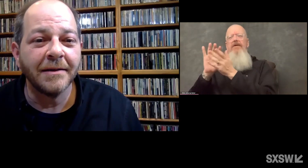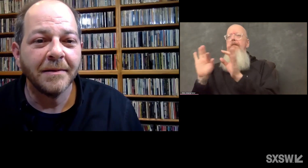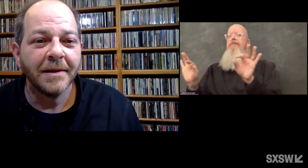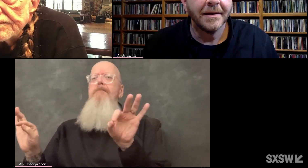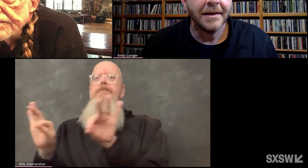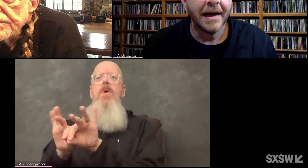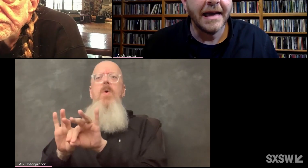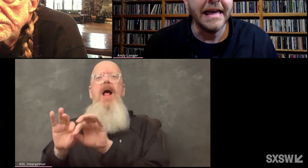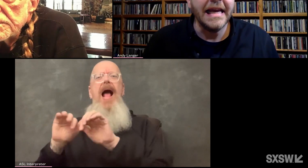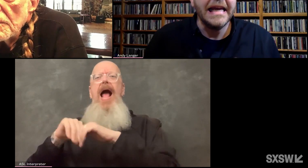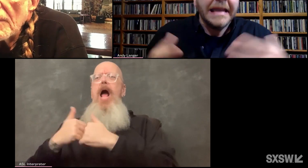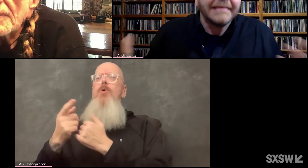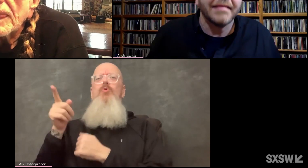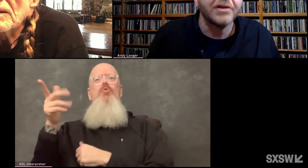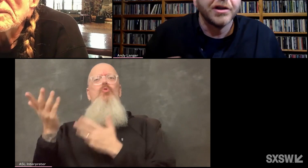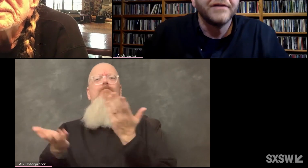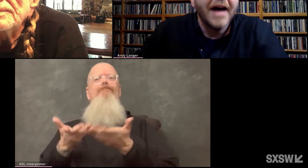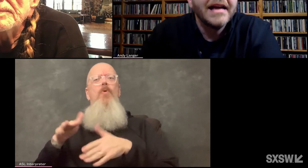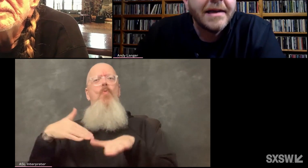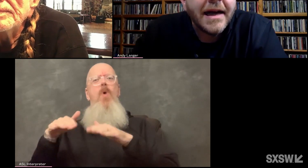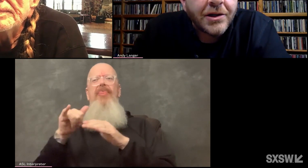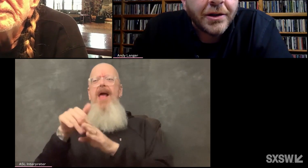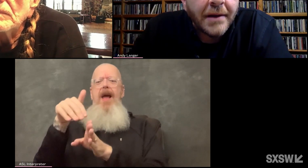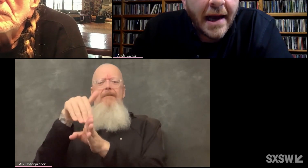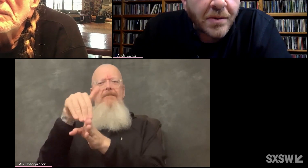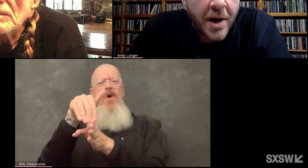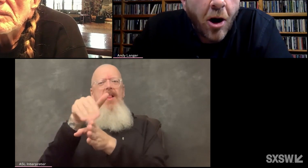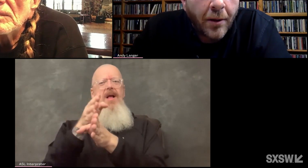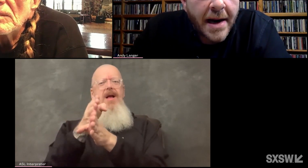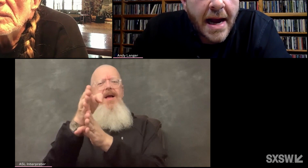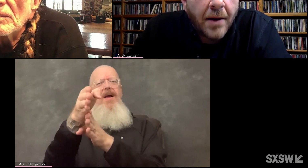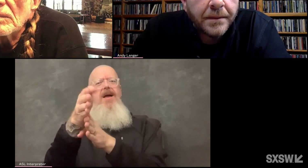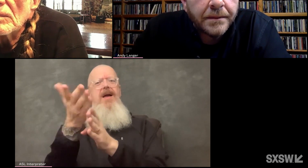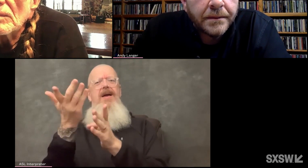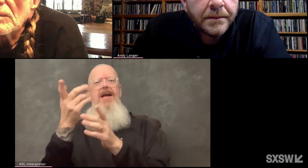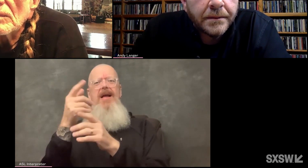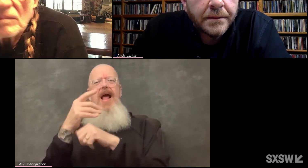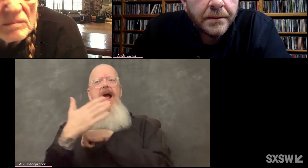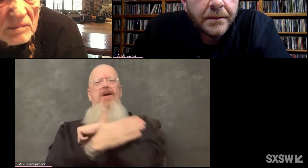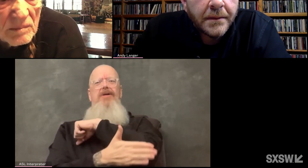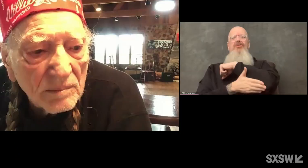line in such a divided nation as we are right now?